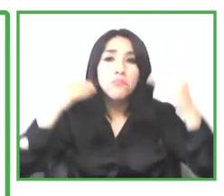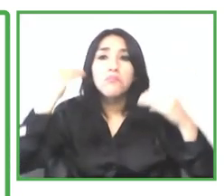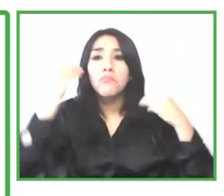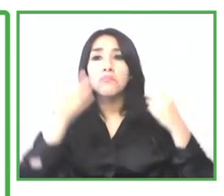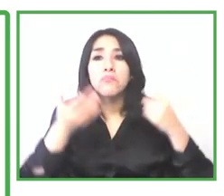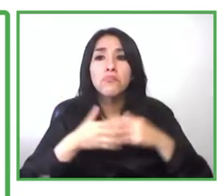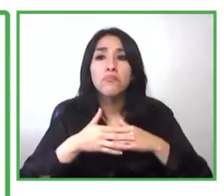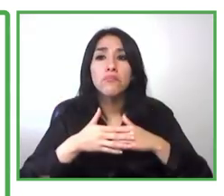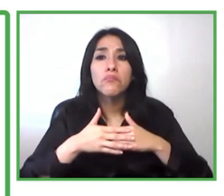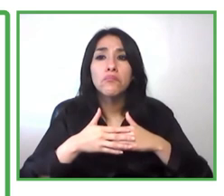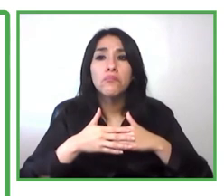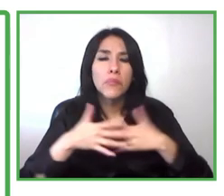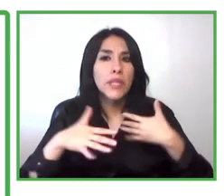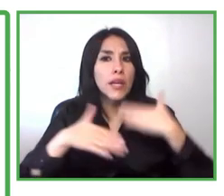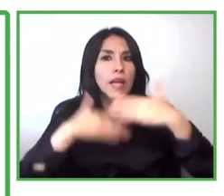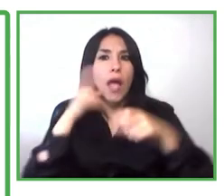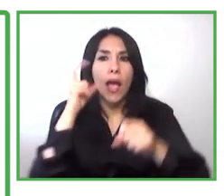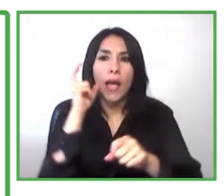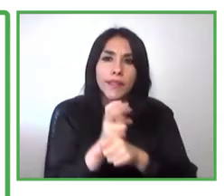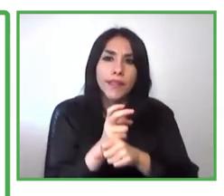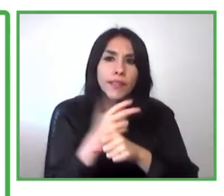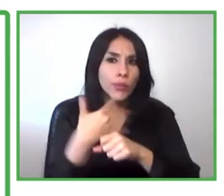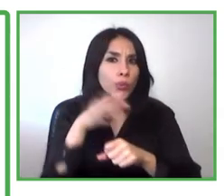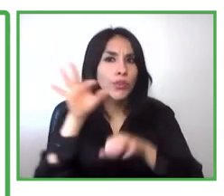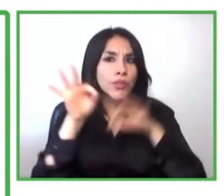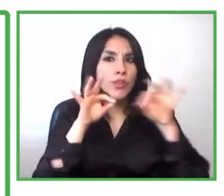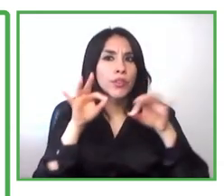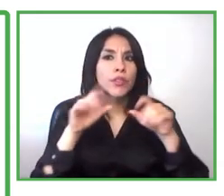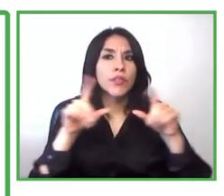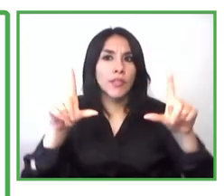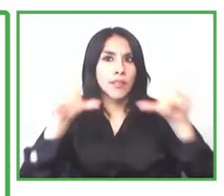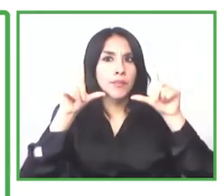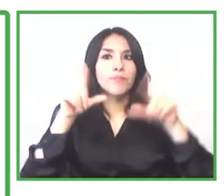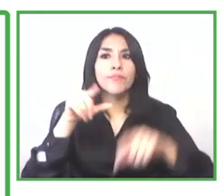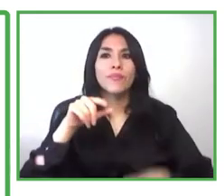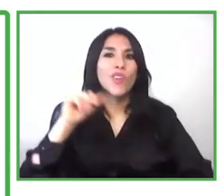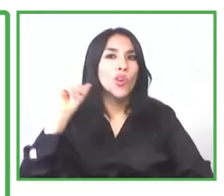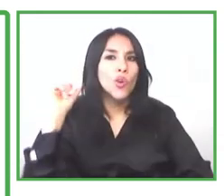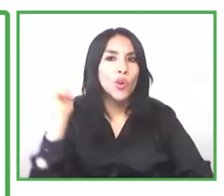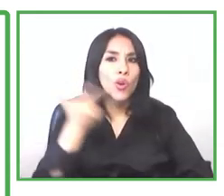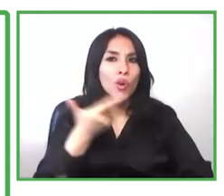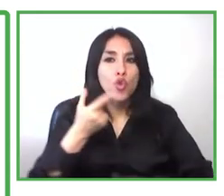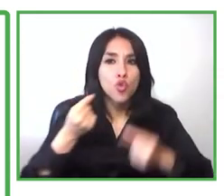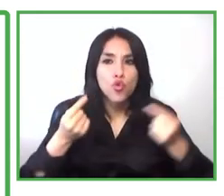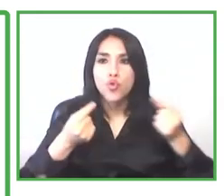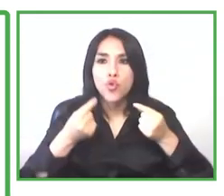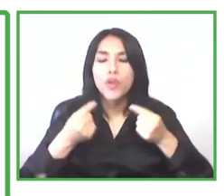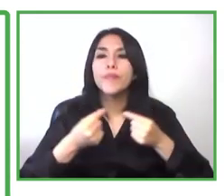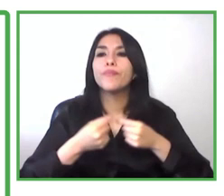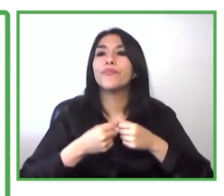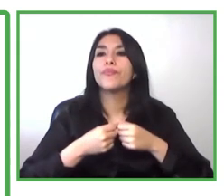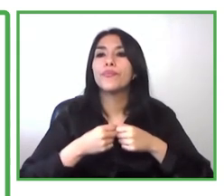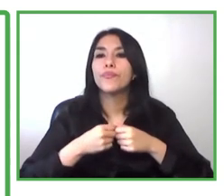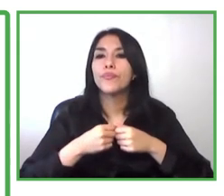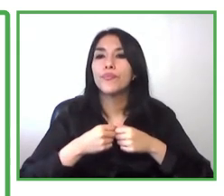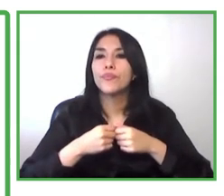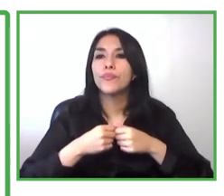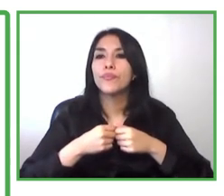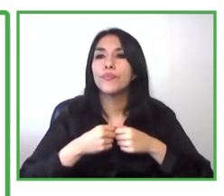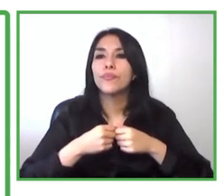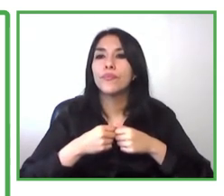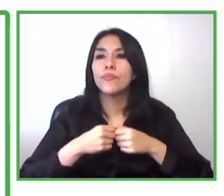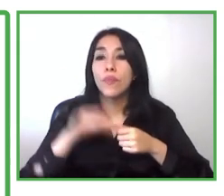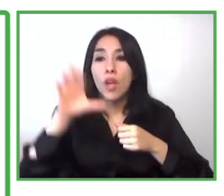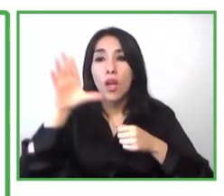and in congo so there is low adoption of internet of online shopping there is really low